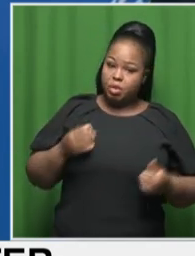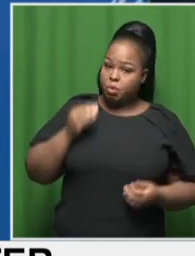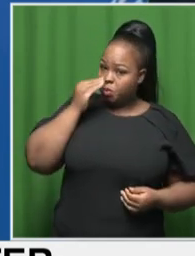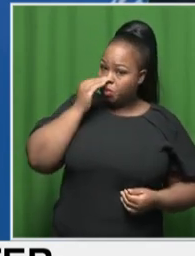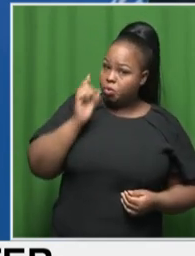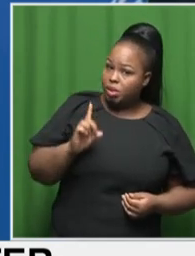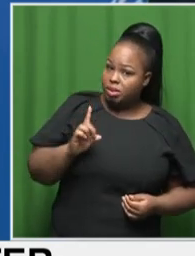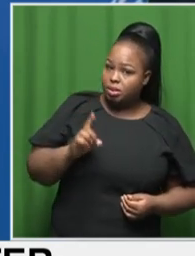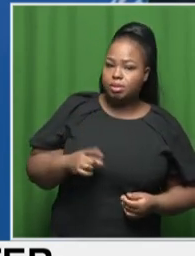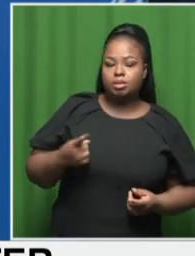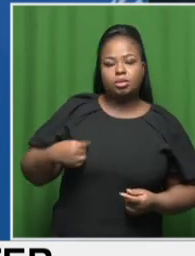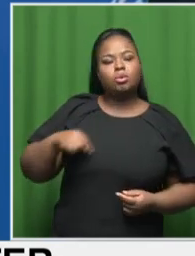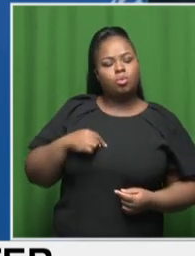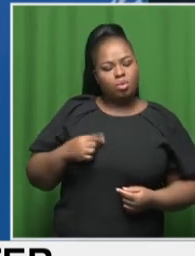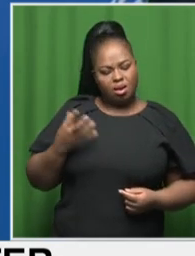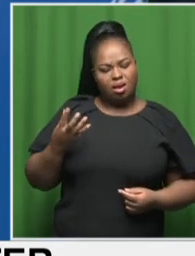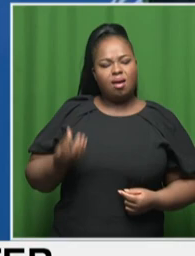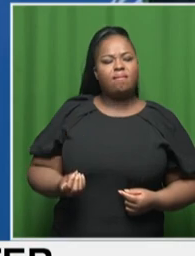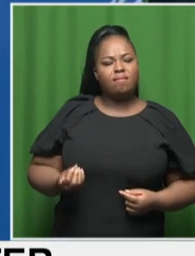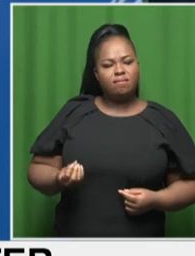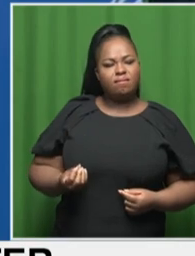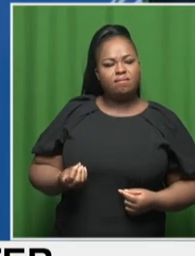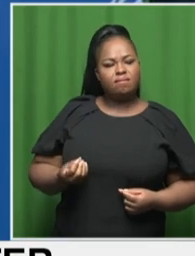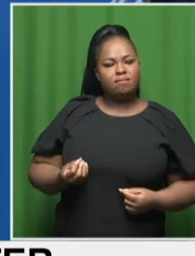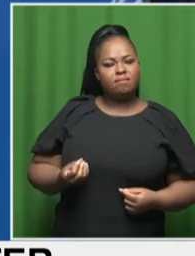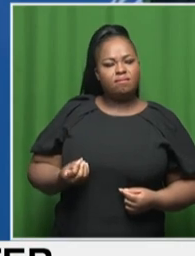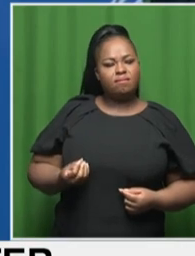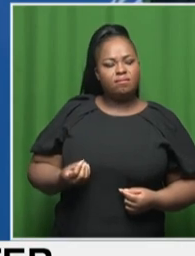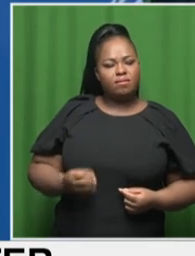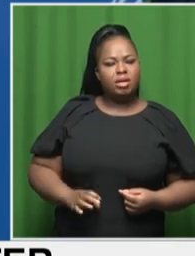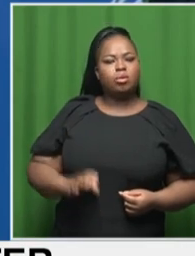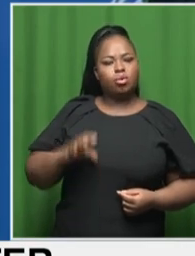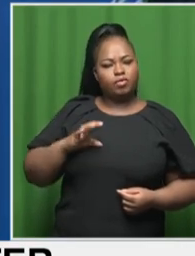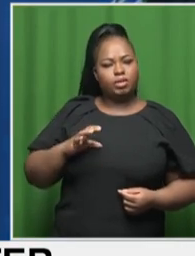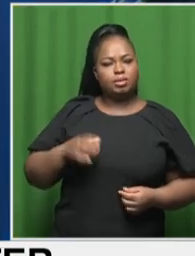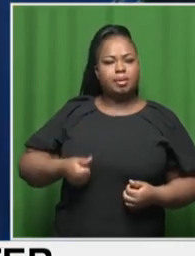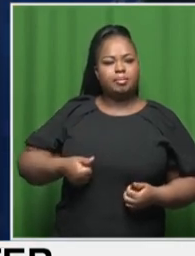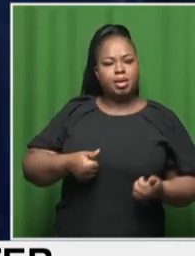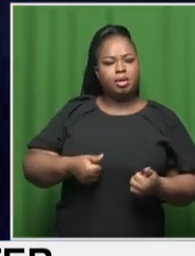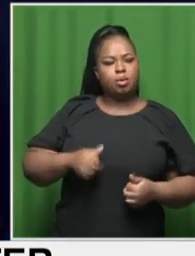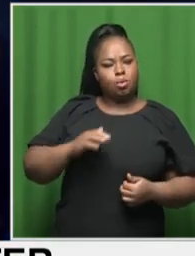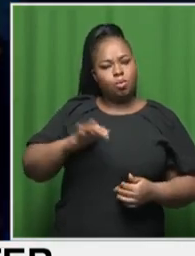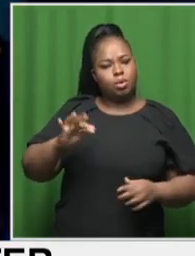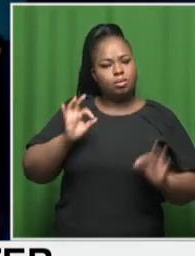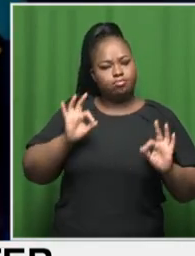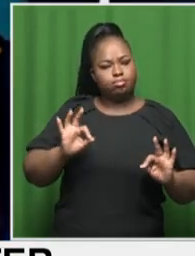that we do have what it takes to put water back on a sustainable track.